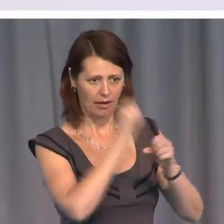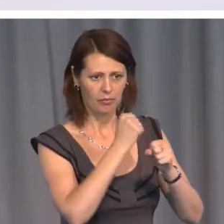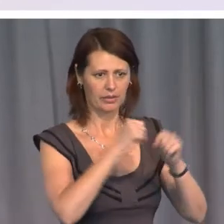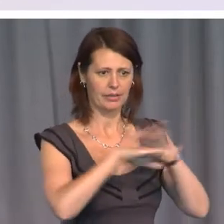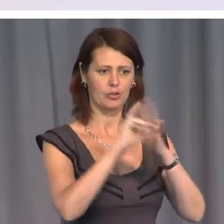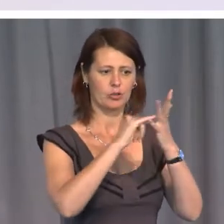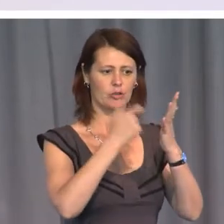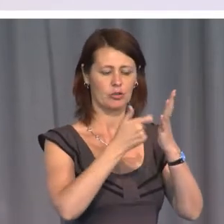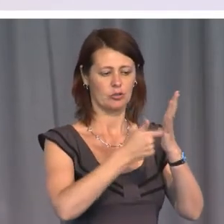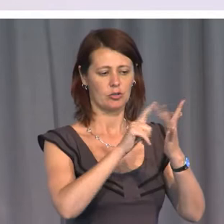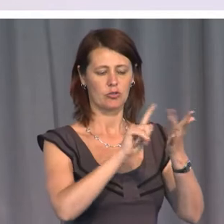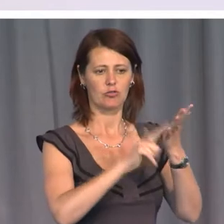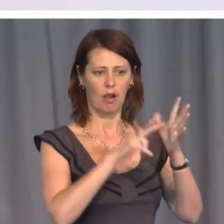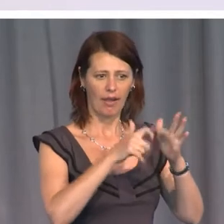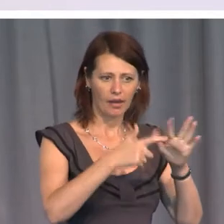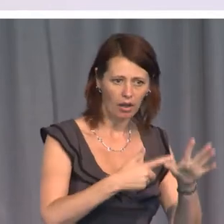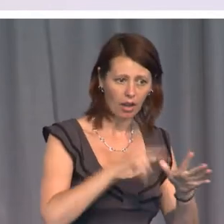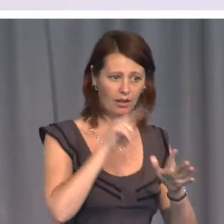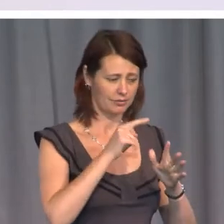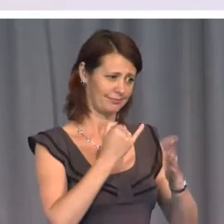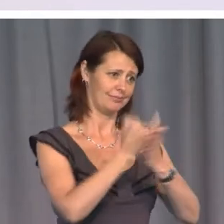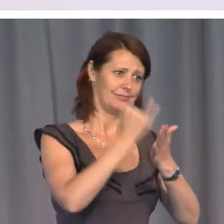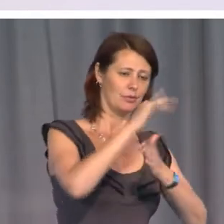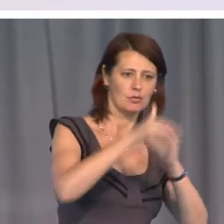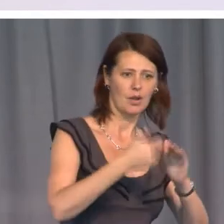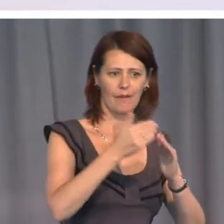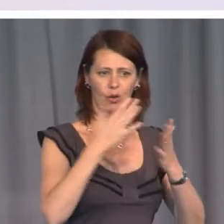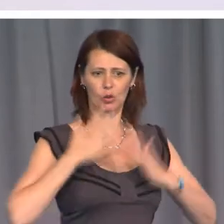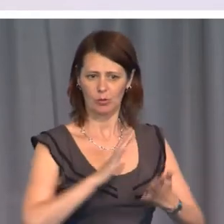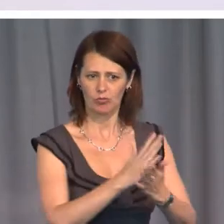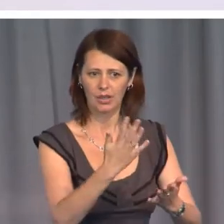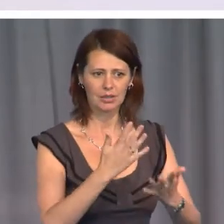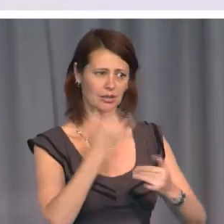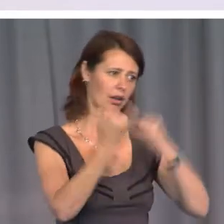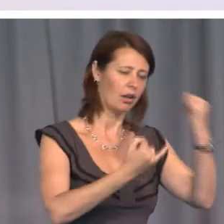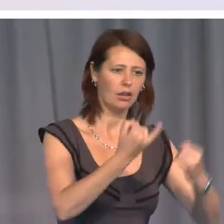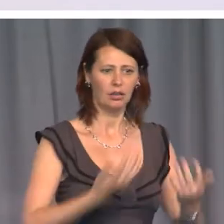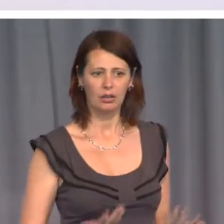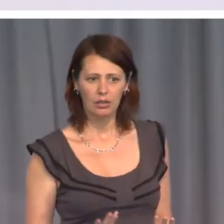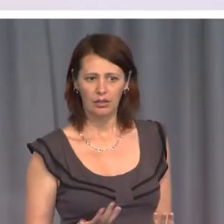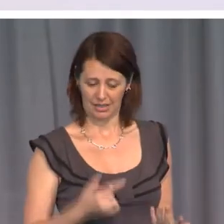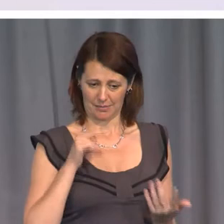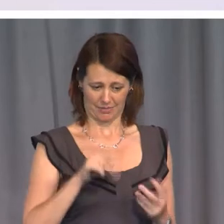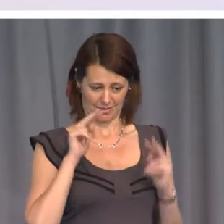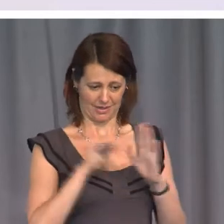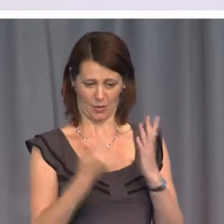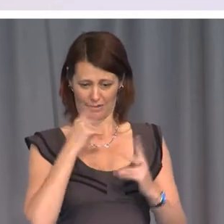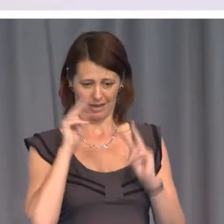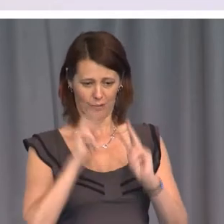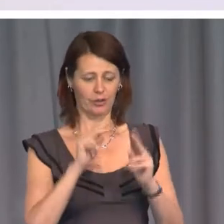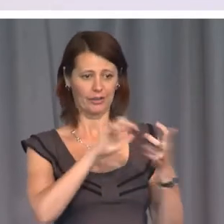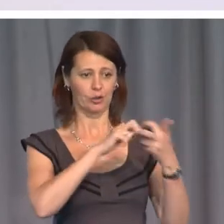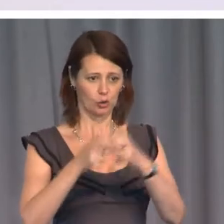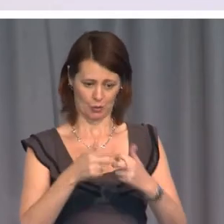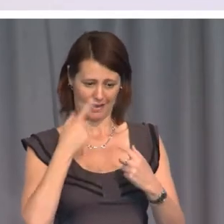Lanka, an unrepentant human rights violator. So let's briefly look at these two issues and look